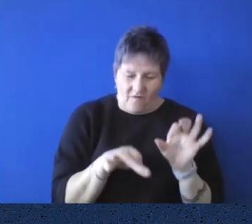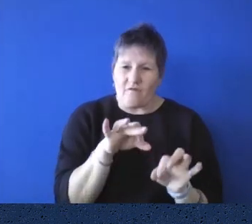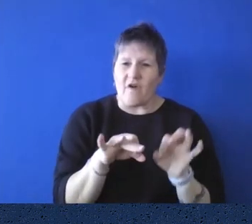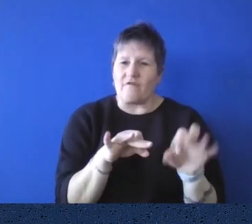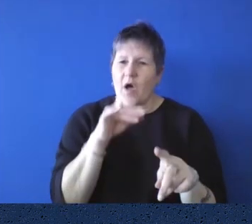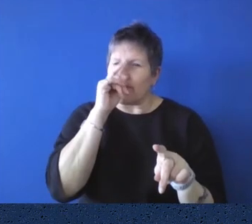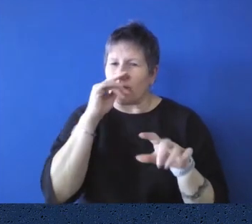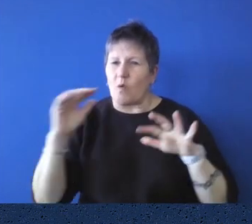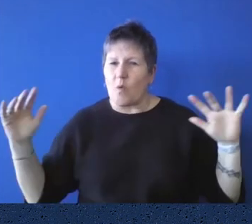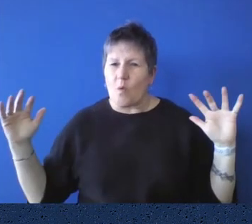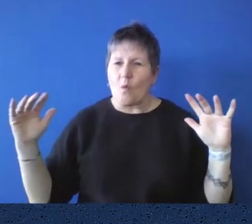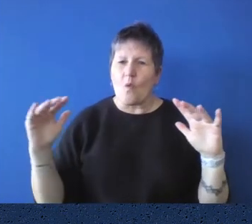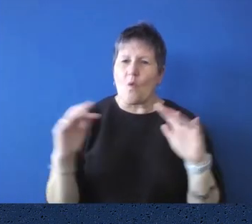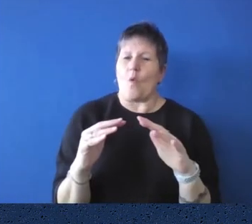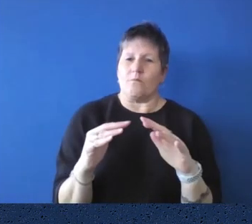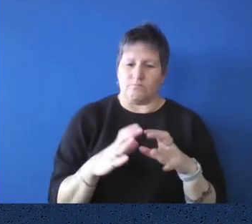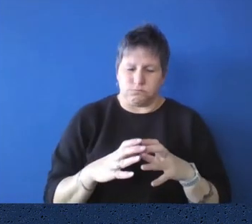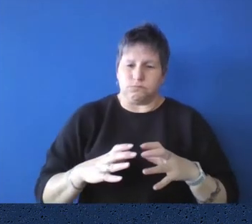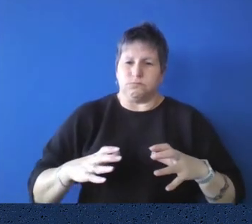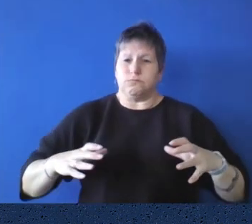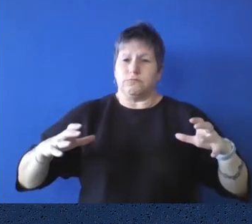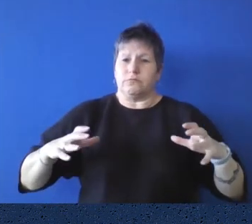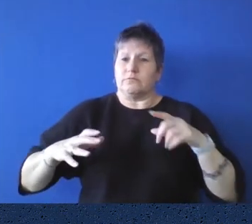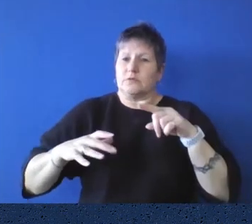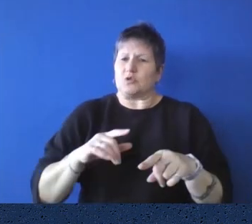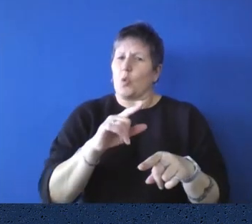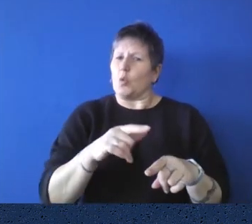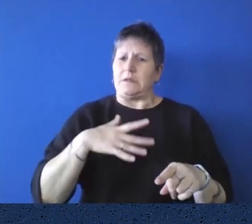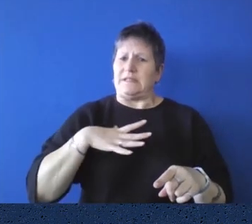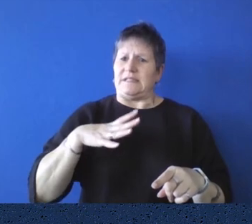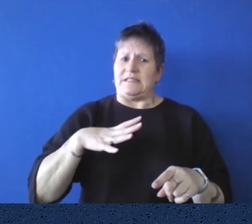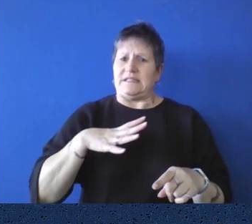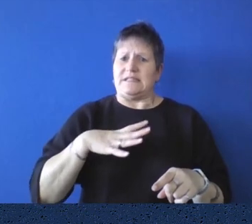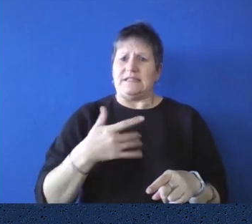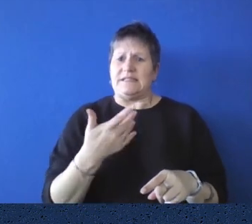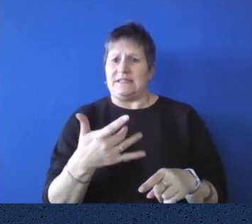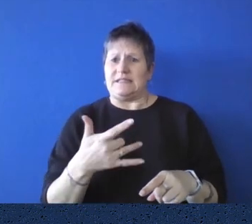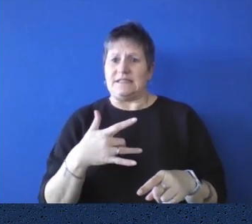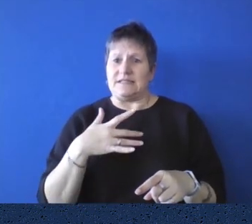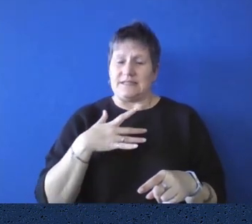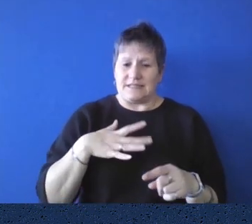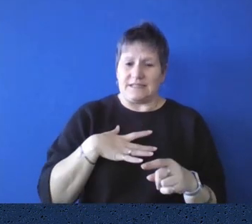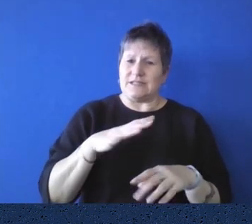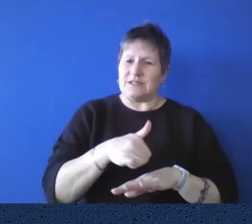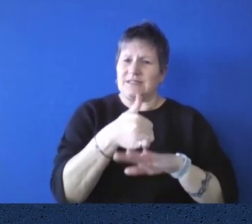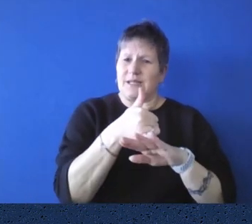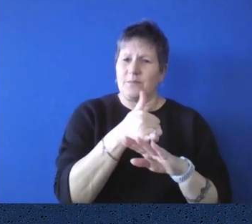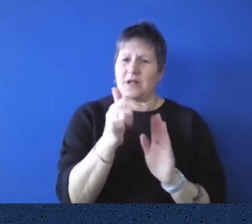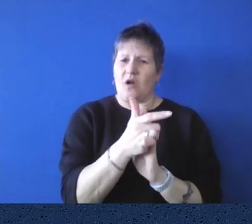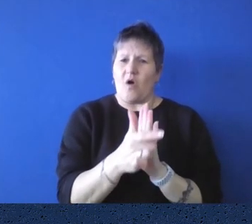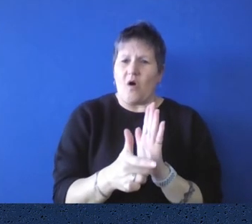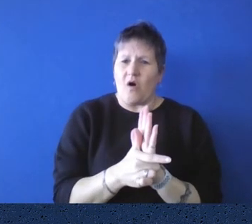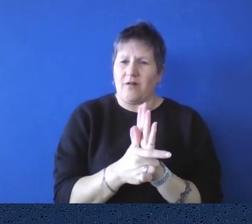of our population that it was a Parliament was definitely necessary to start to establish law for all of Victoria